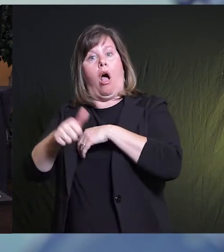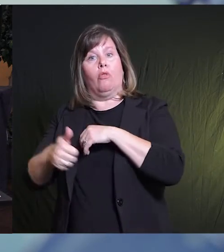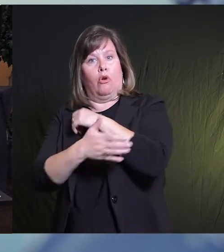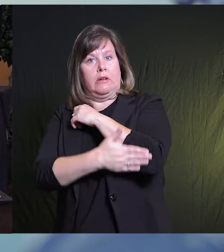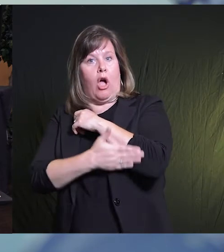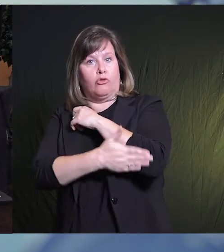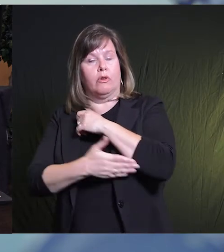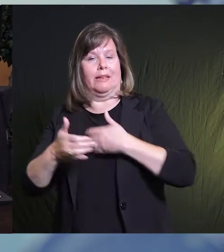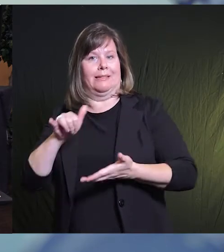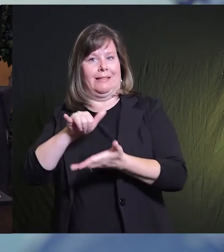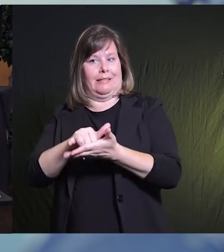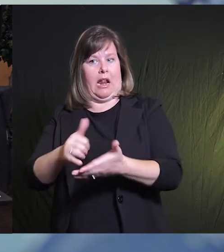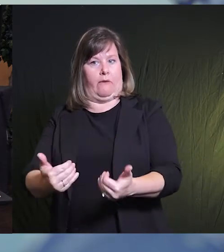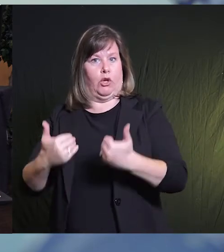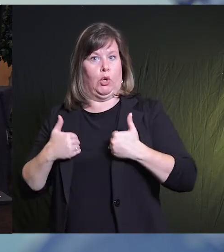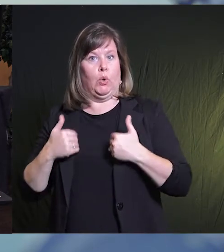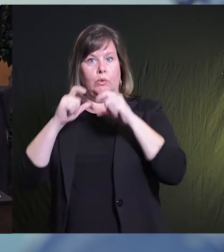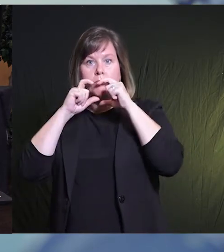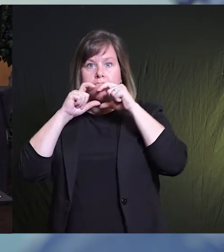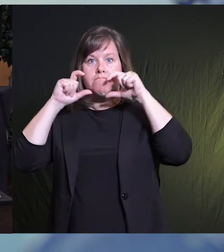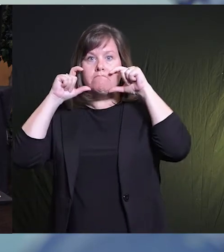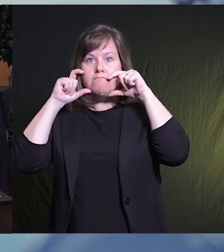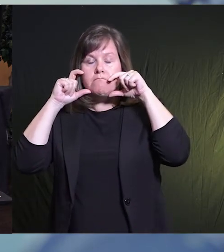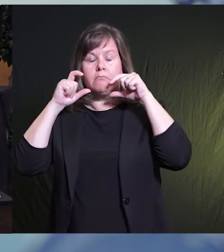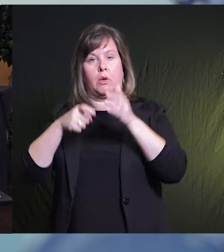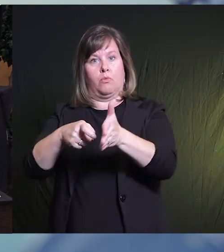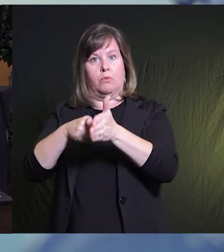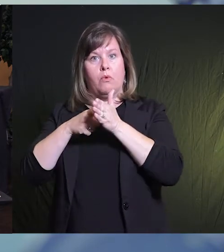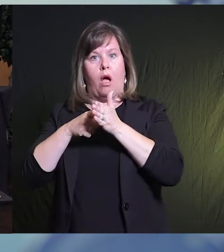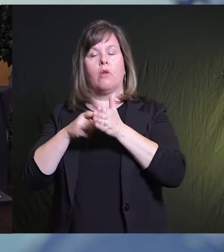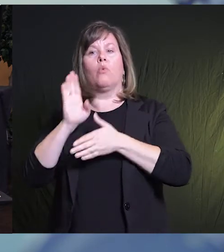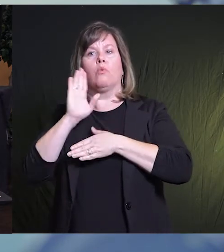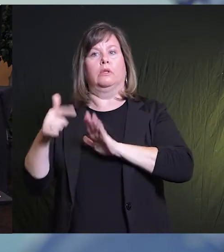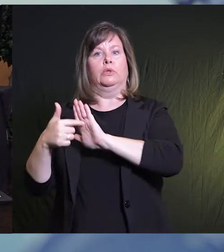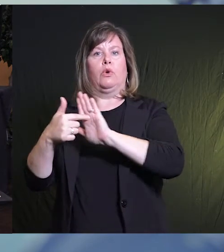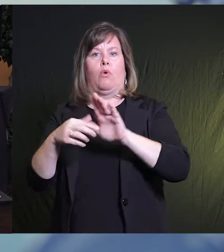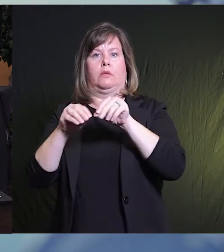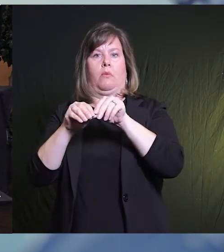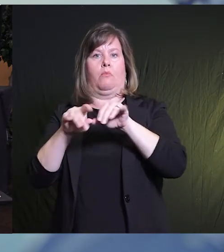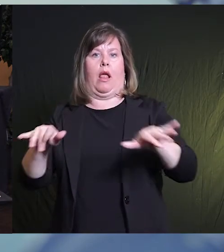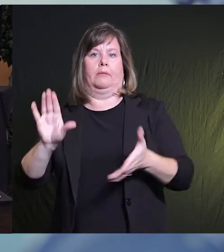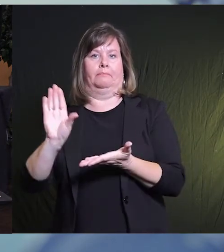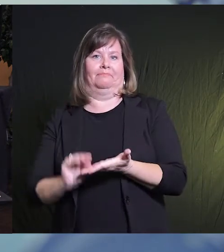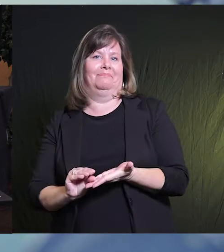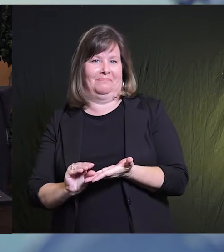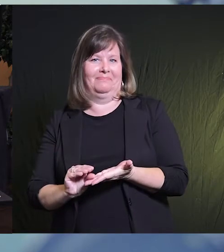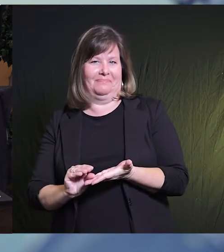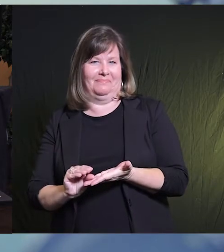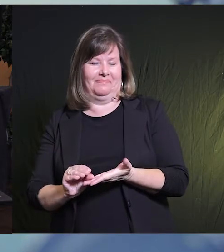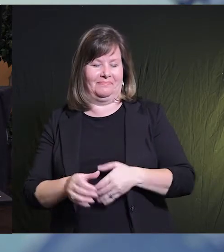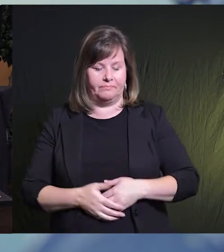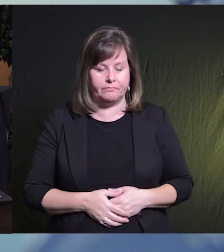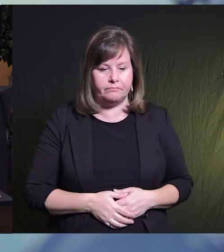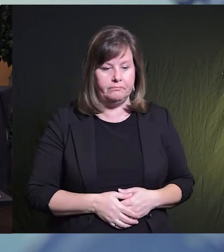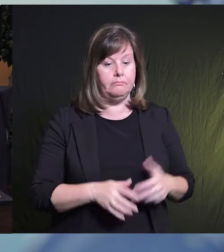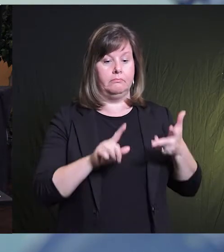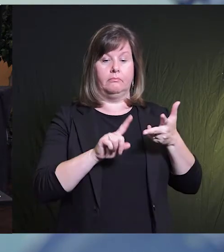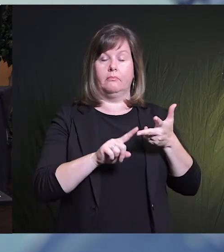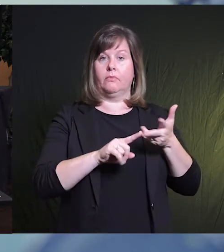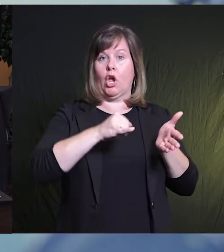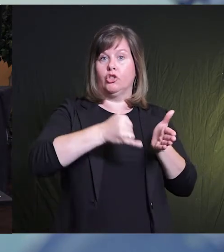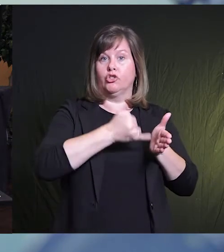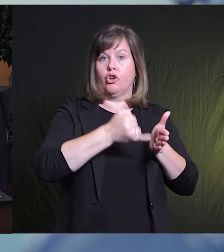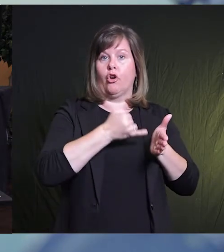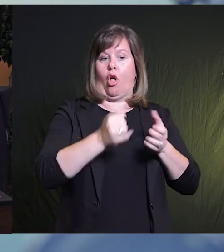significantly lower rates of COVID-19 spread and associated deaths. Here's one from a journal Risk Analysis.